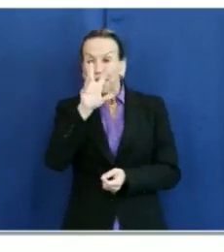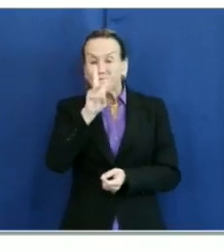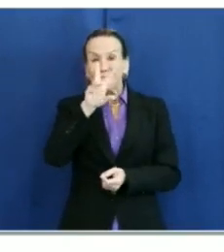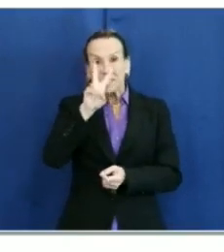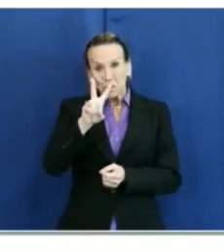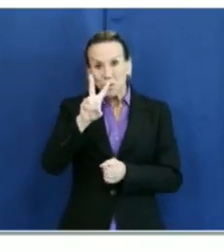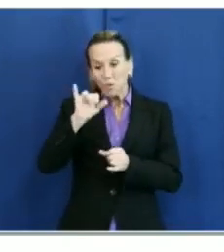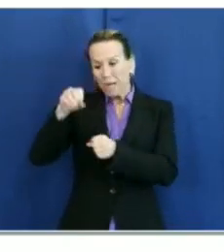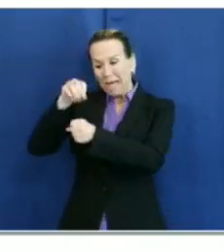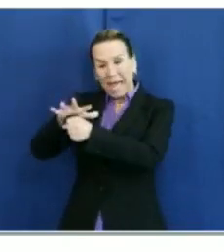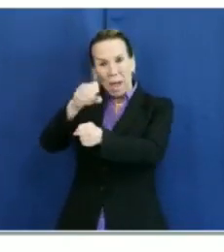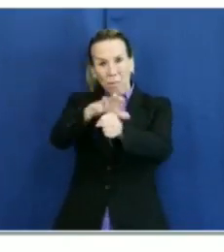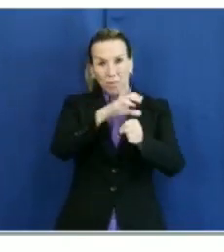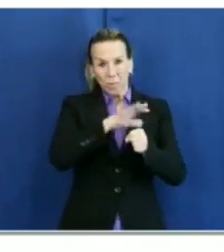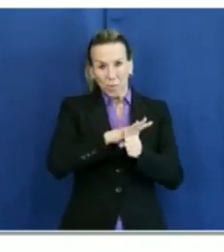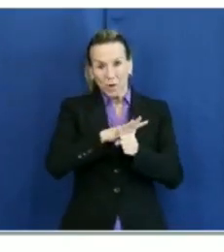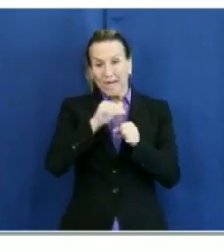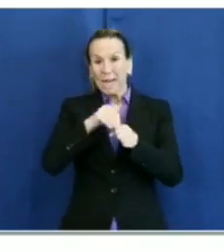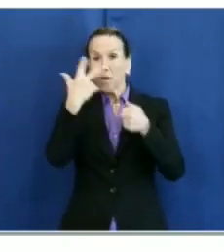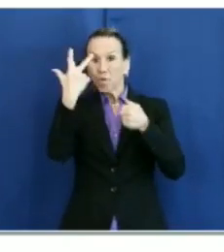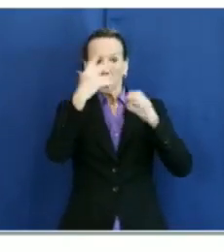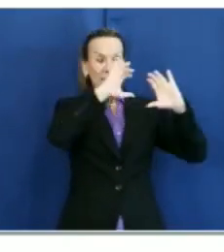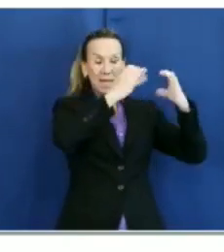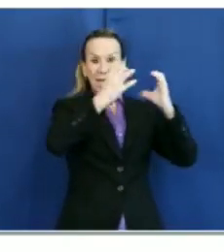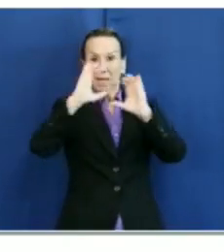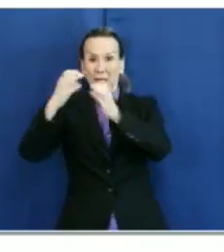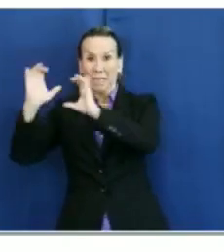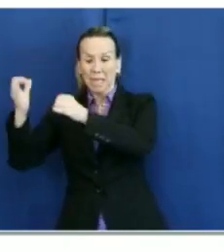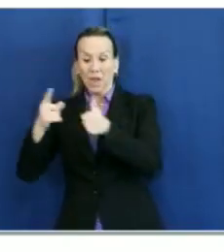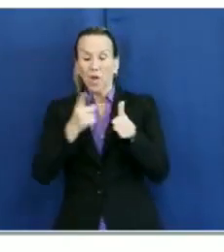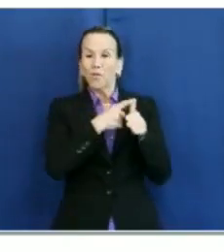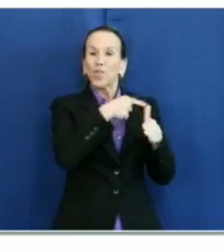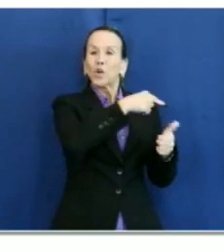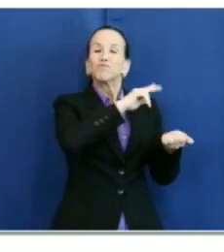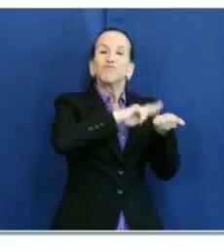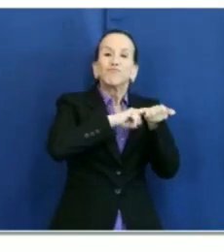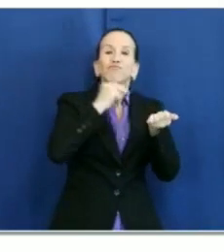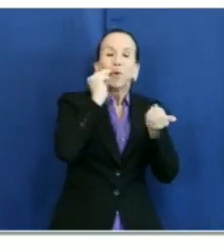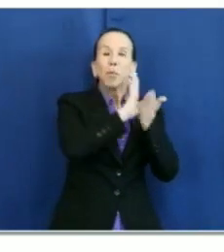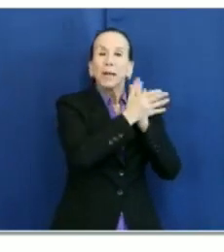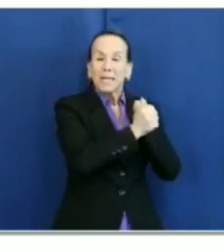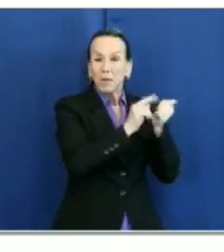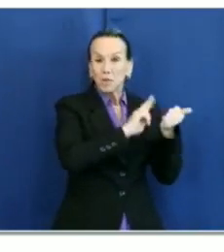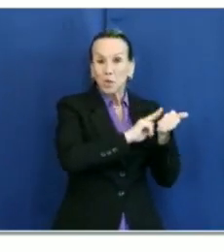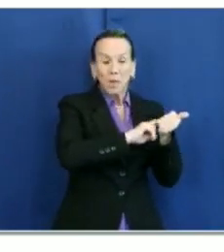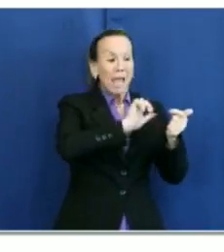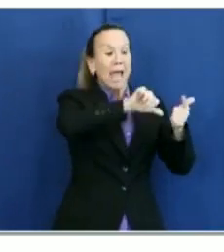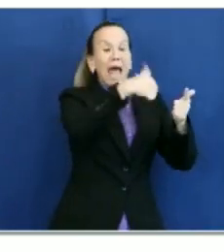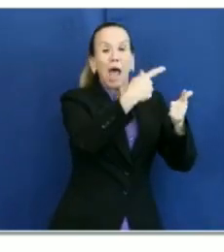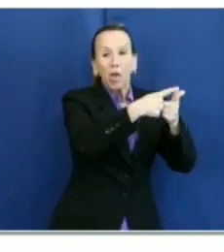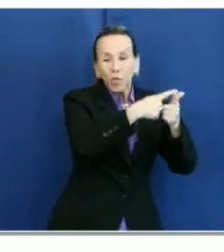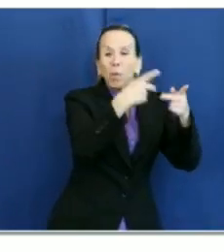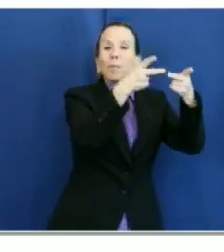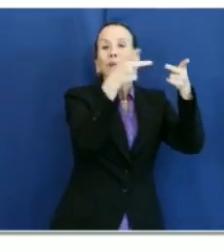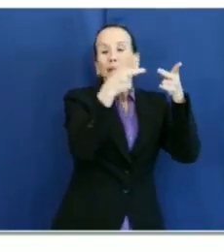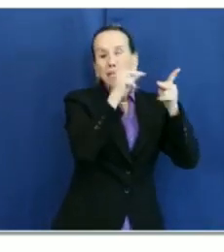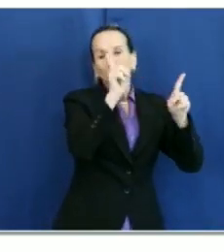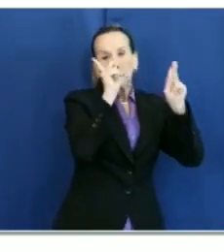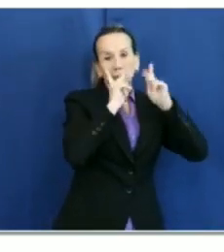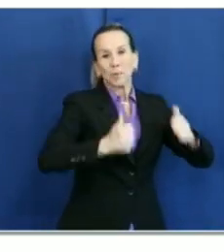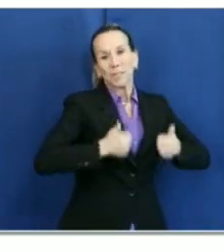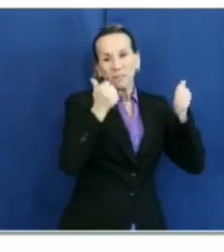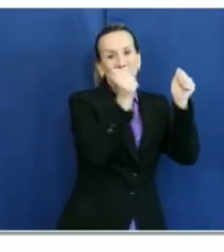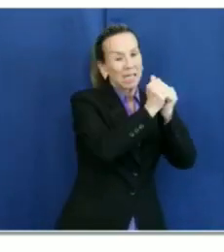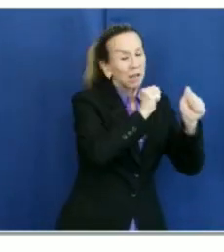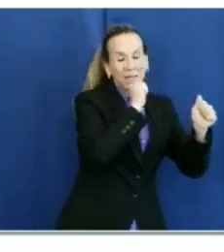outbreaks in three categories. The first is skilled nursing facilities, the second, other congregate settings, and